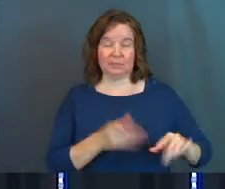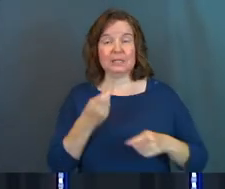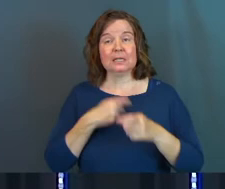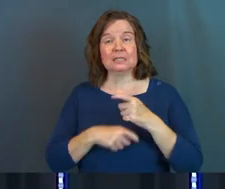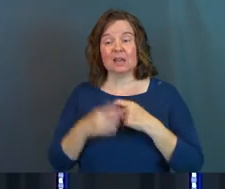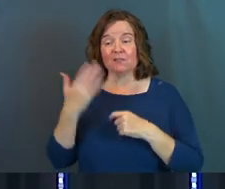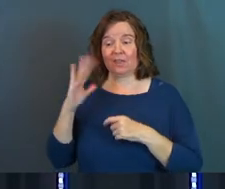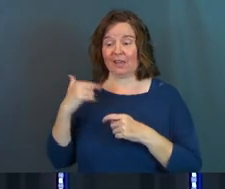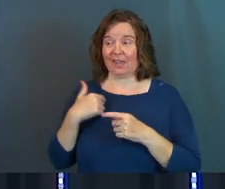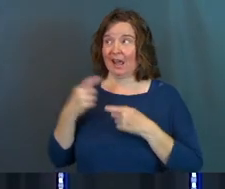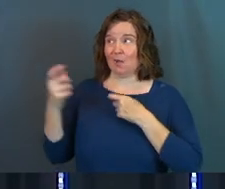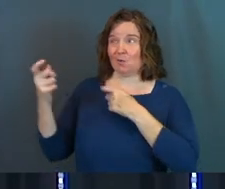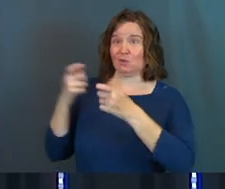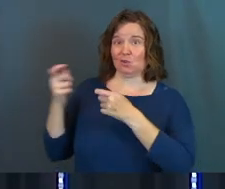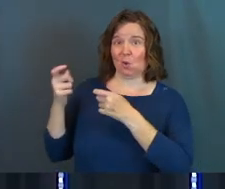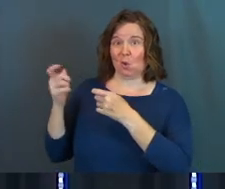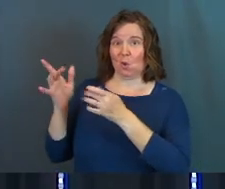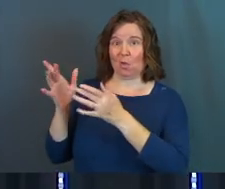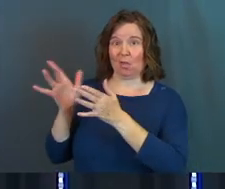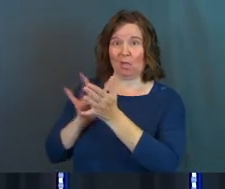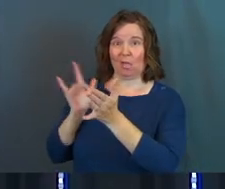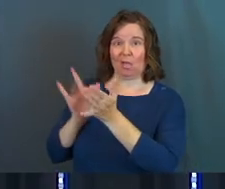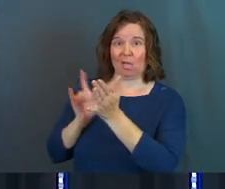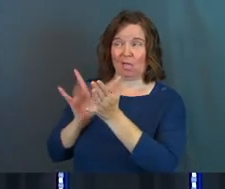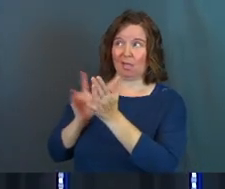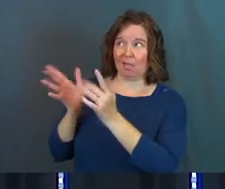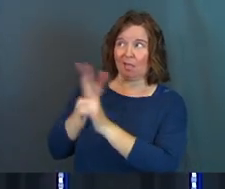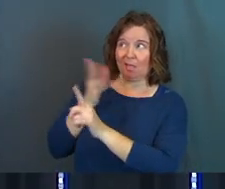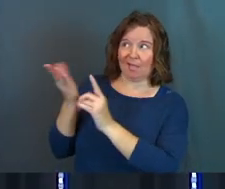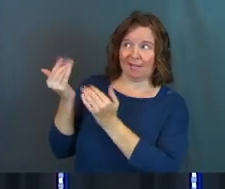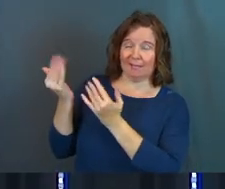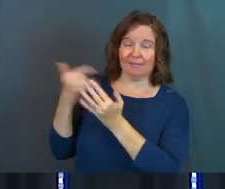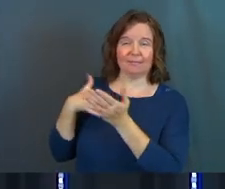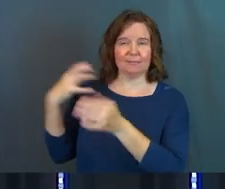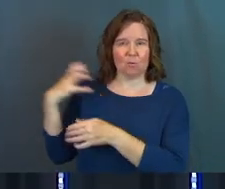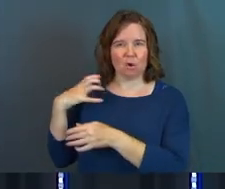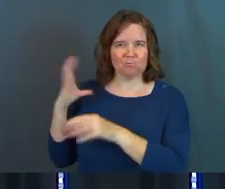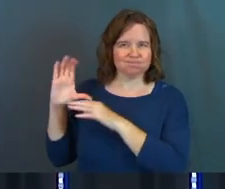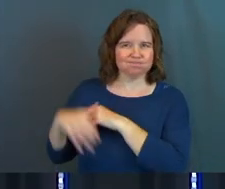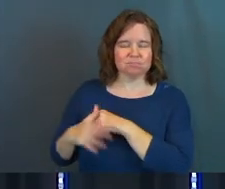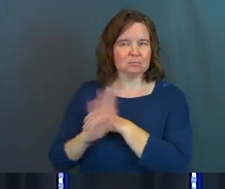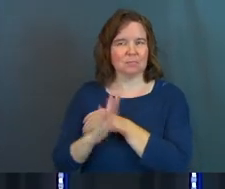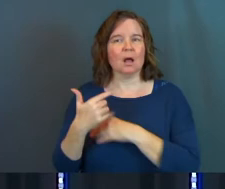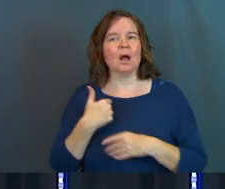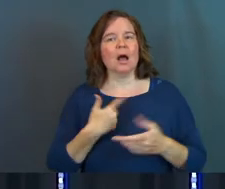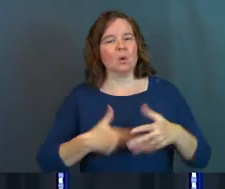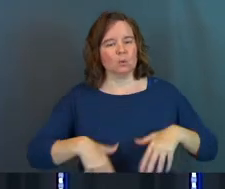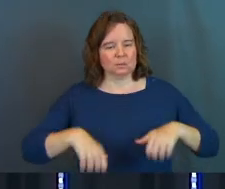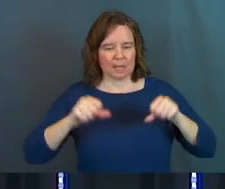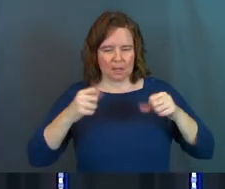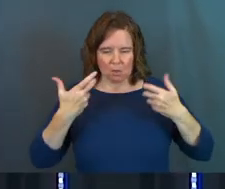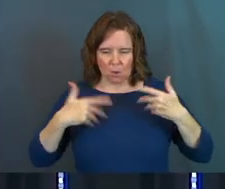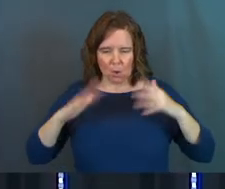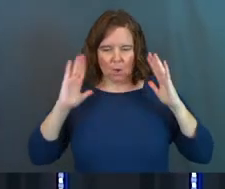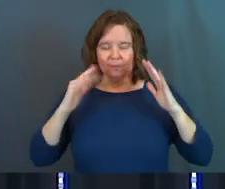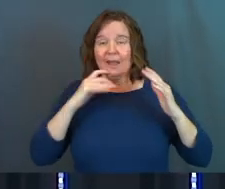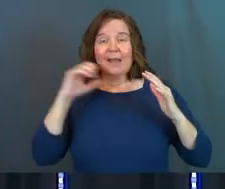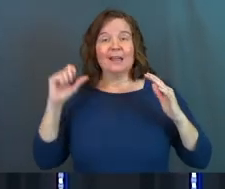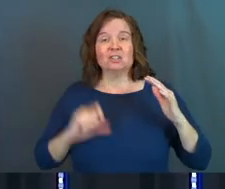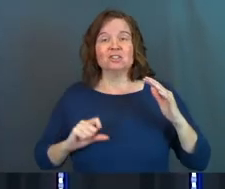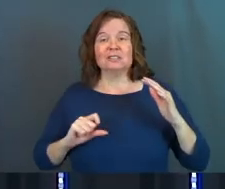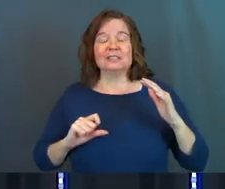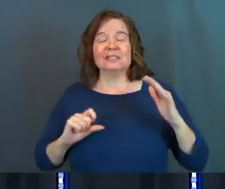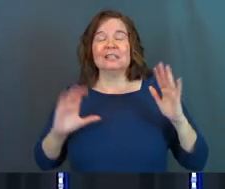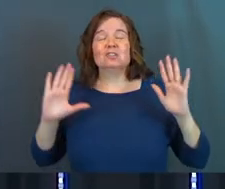Instead of a God that I can control, a God that I feel like I can boss around, instead I'm going to take the overwhelming, ancient,